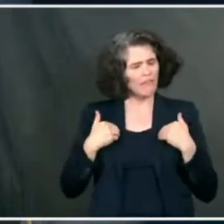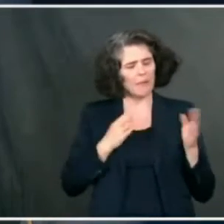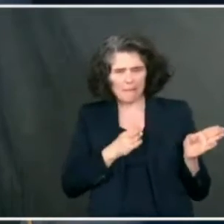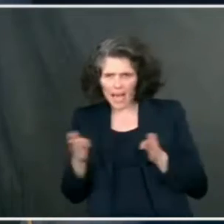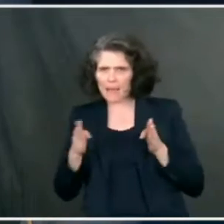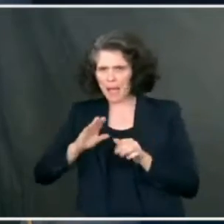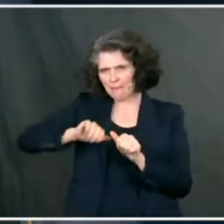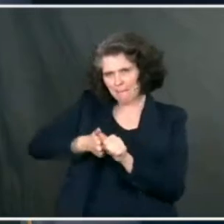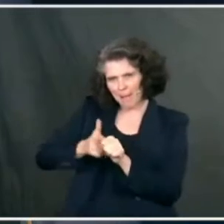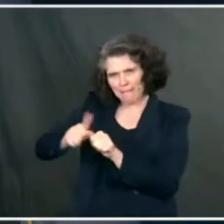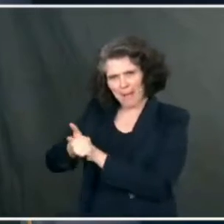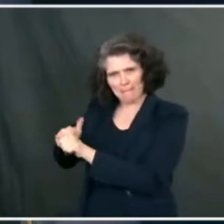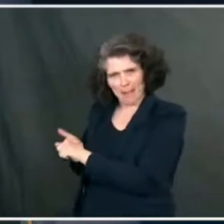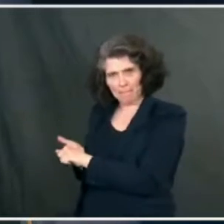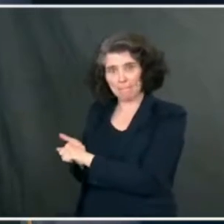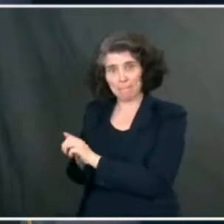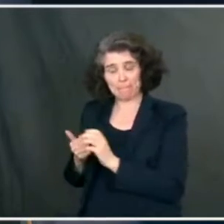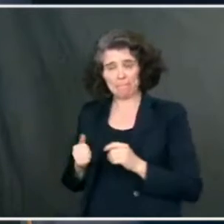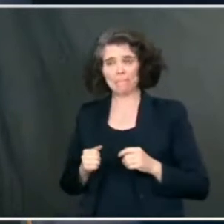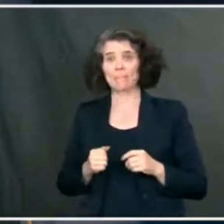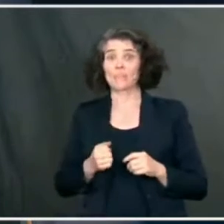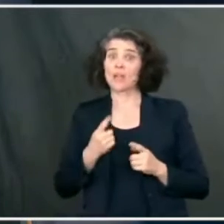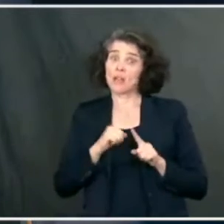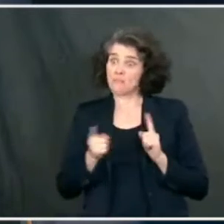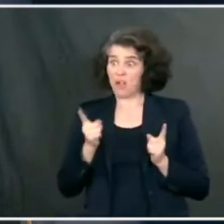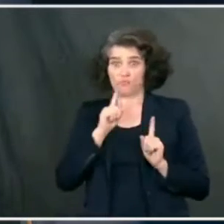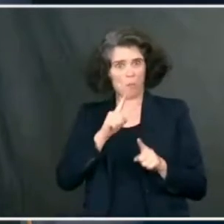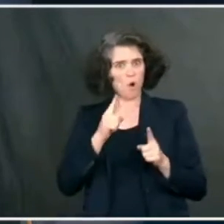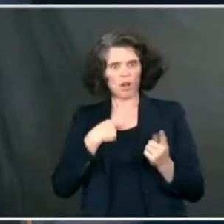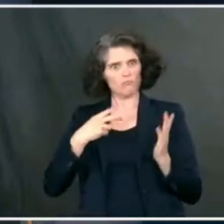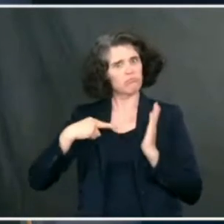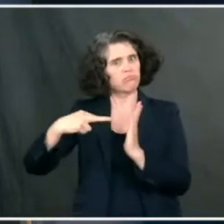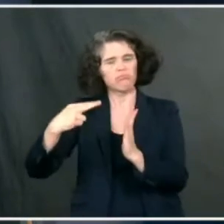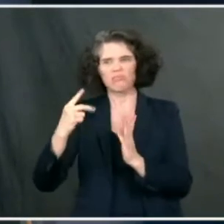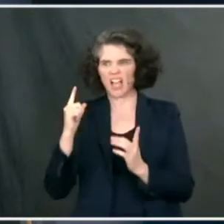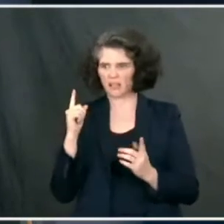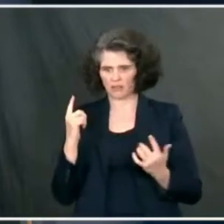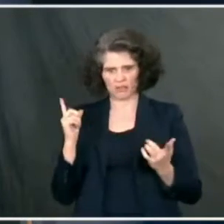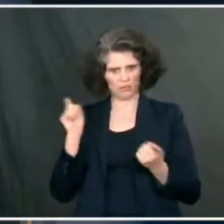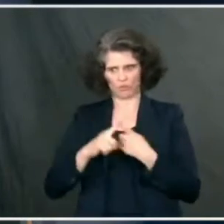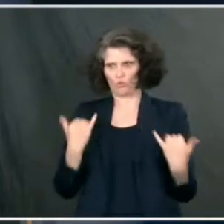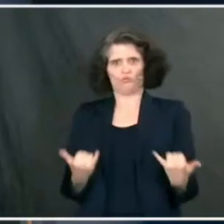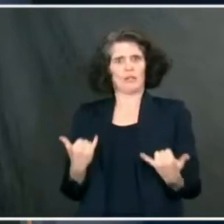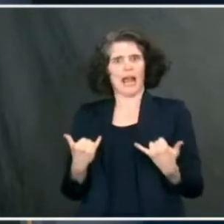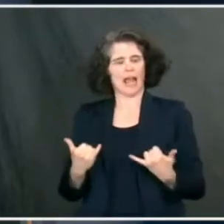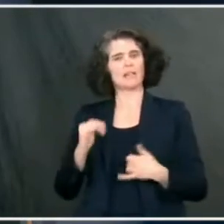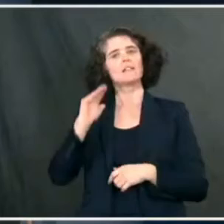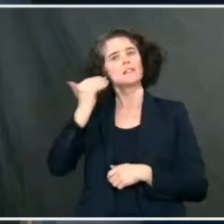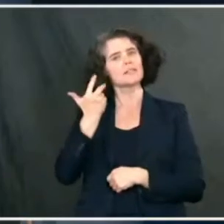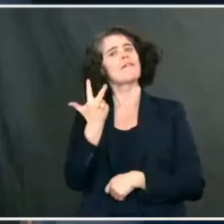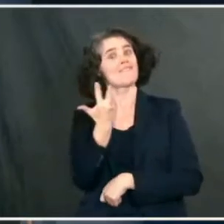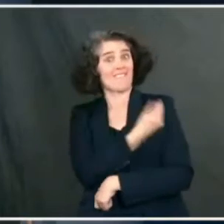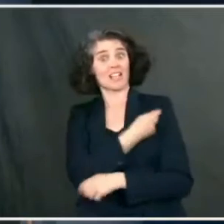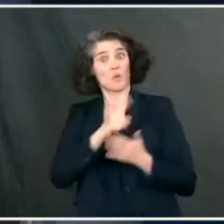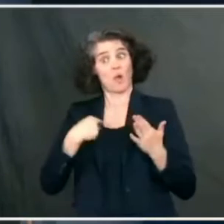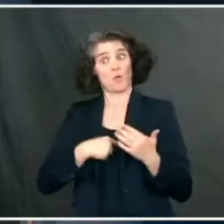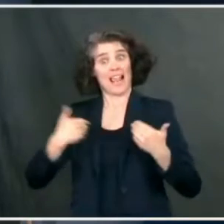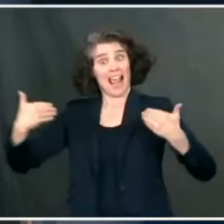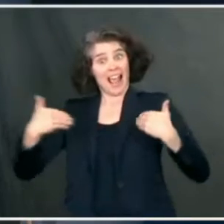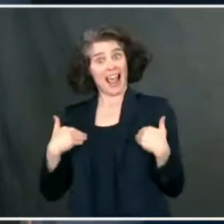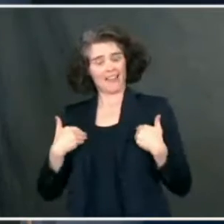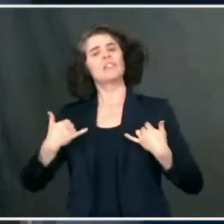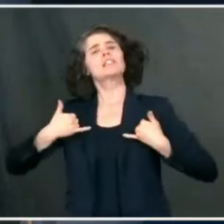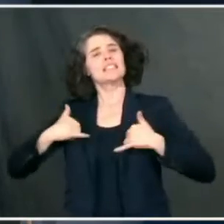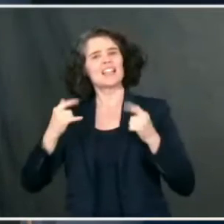right now, from the reports we have, literally as of today, it appears that the vaccines will still be effective